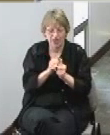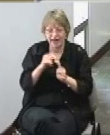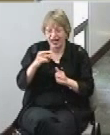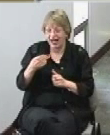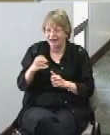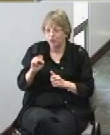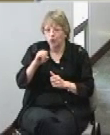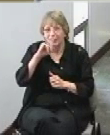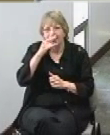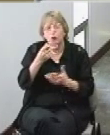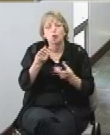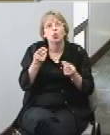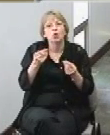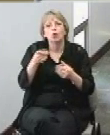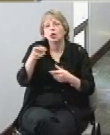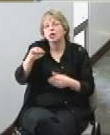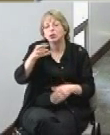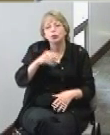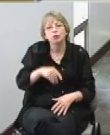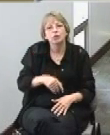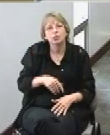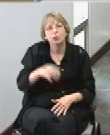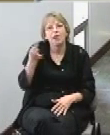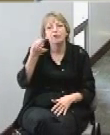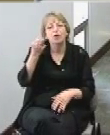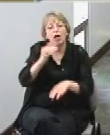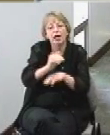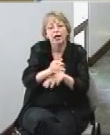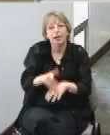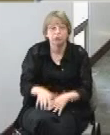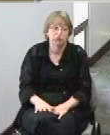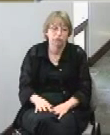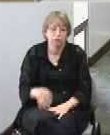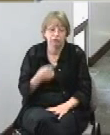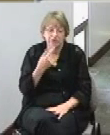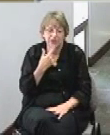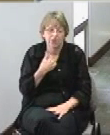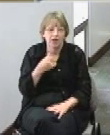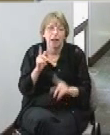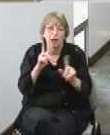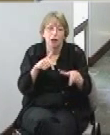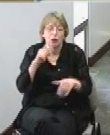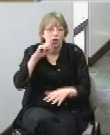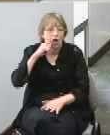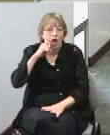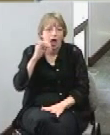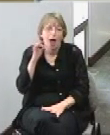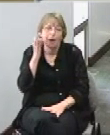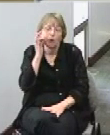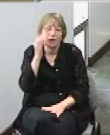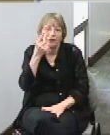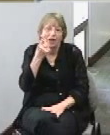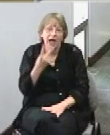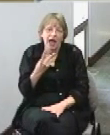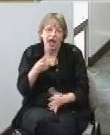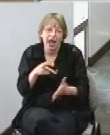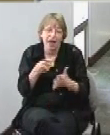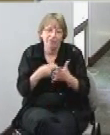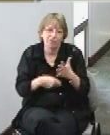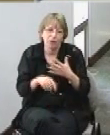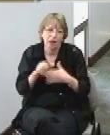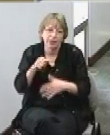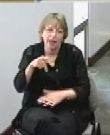what does your son do on Friday nights and he said he goes to Applebee's for the half price appetizers